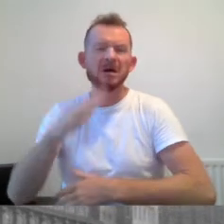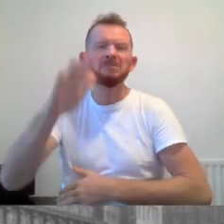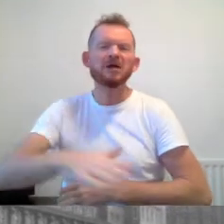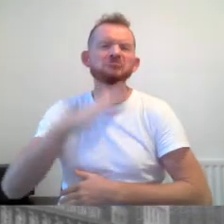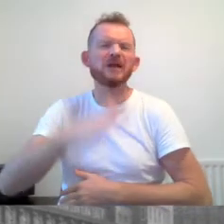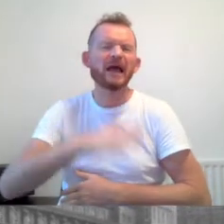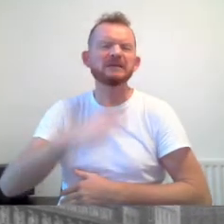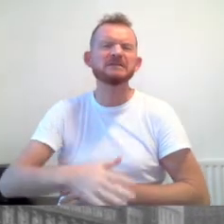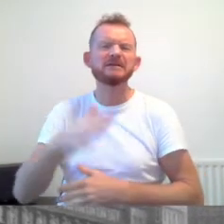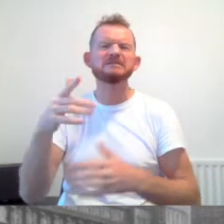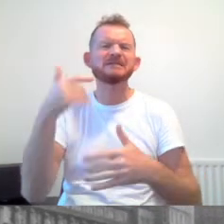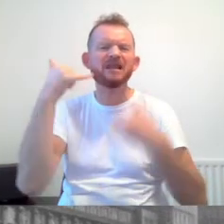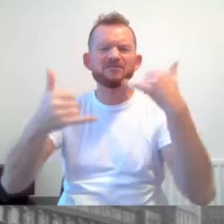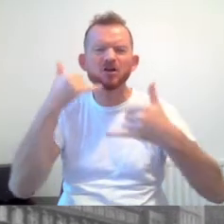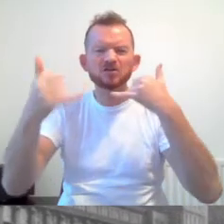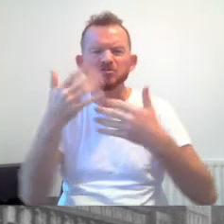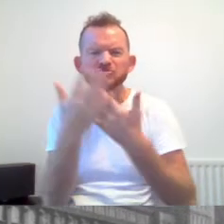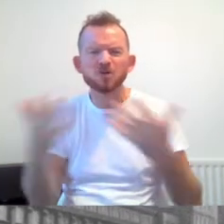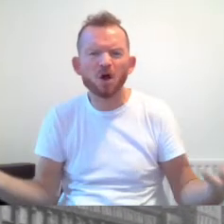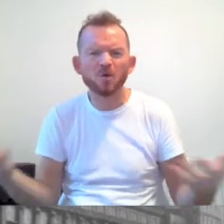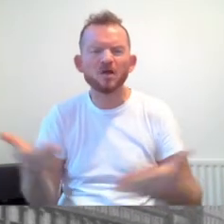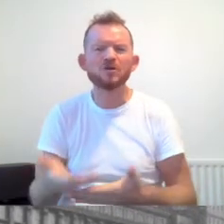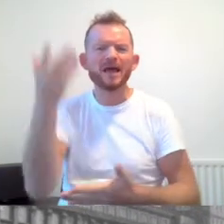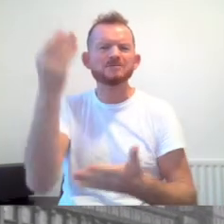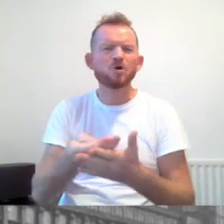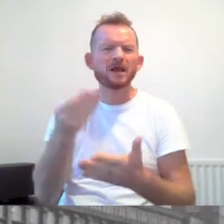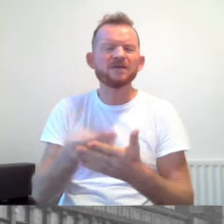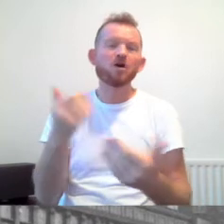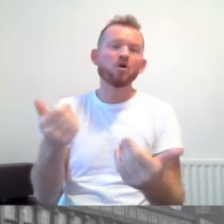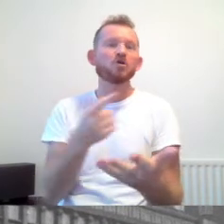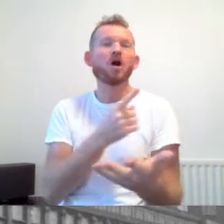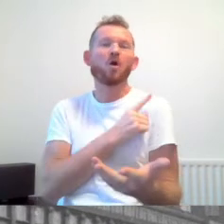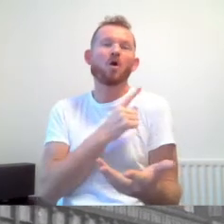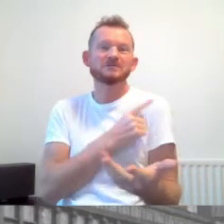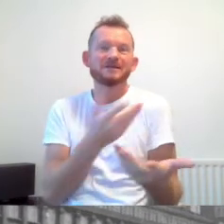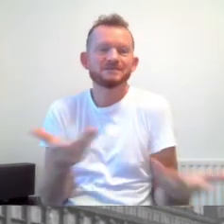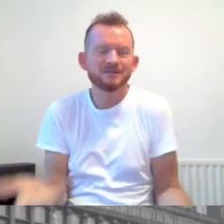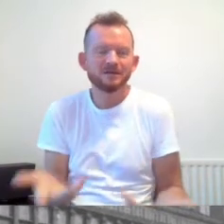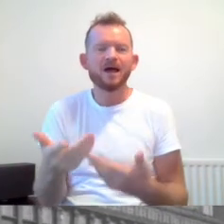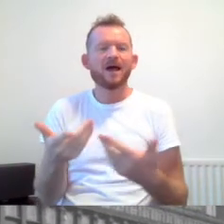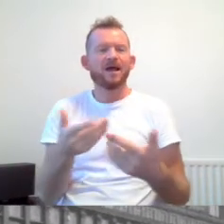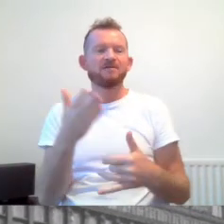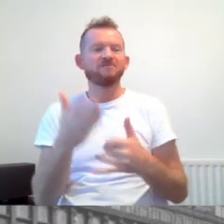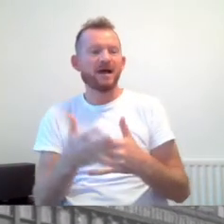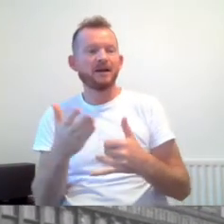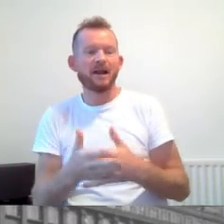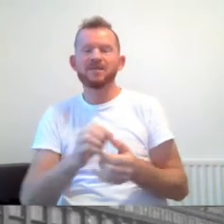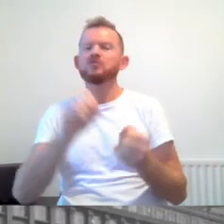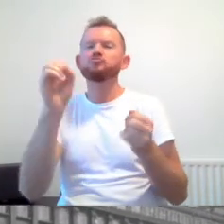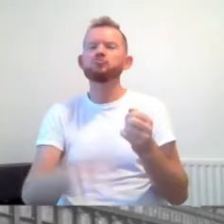raised money for so-called good causes. The protest finally convinced the programme makers to drop the telephone.